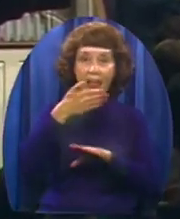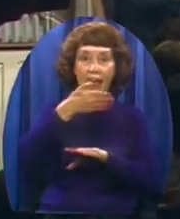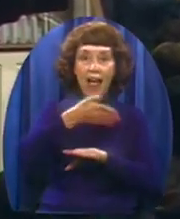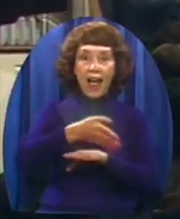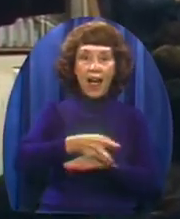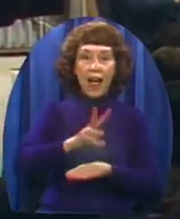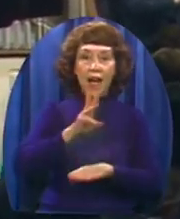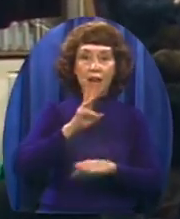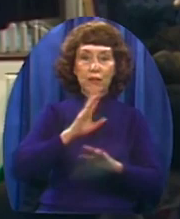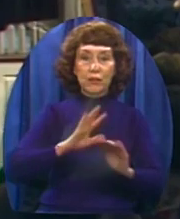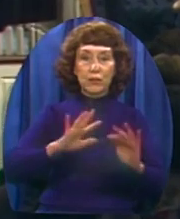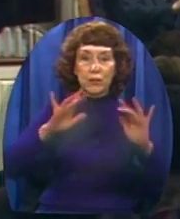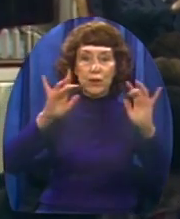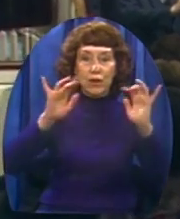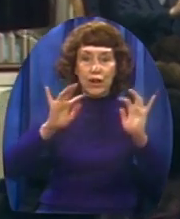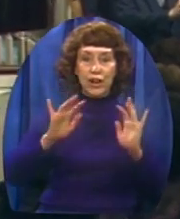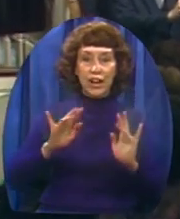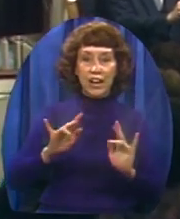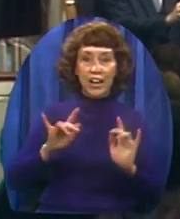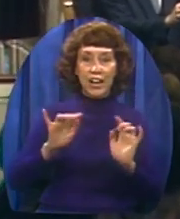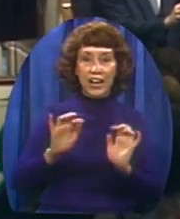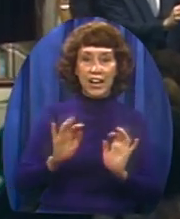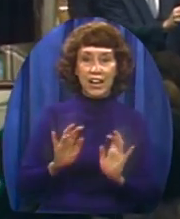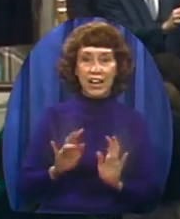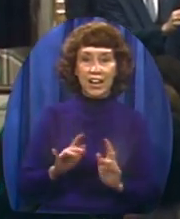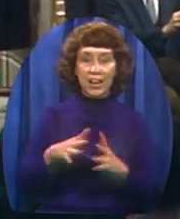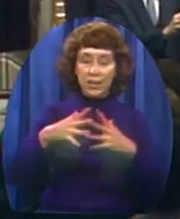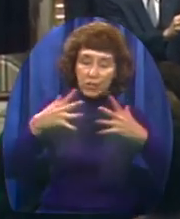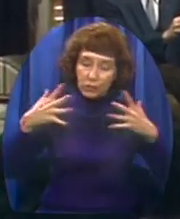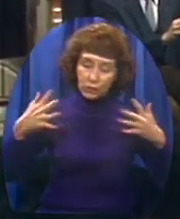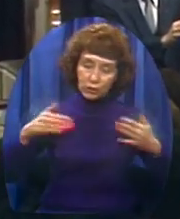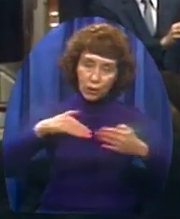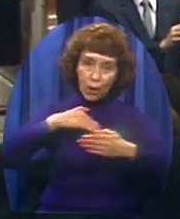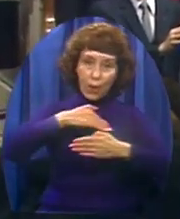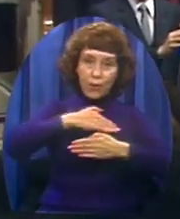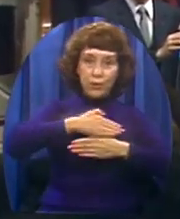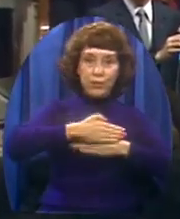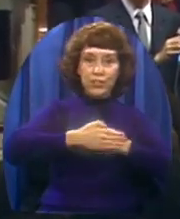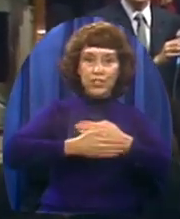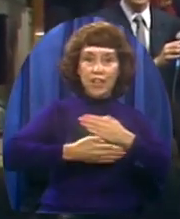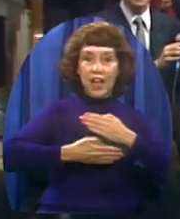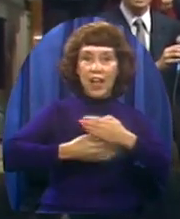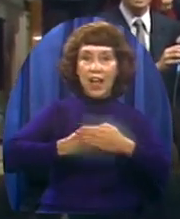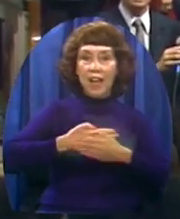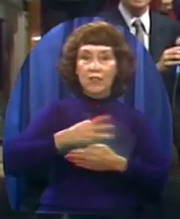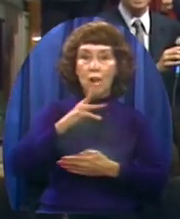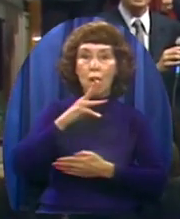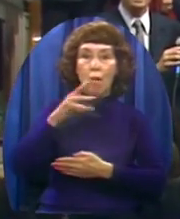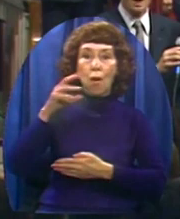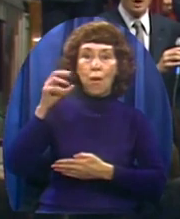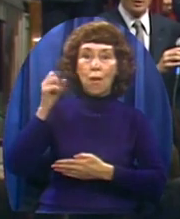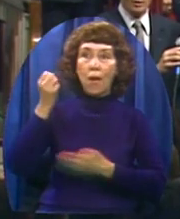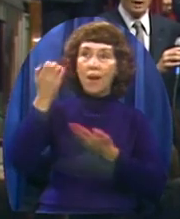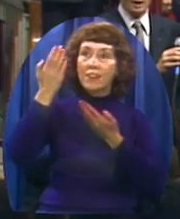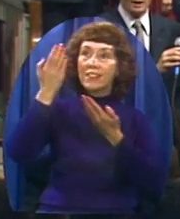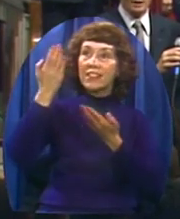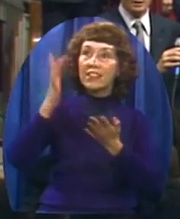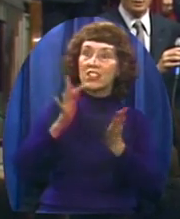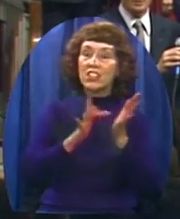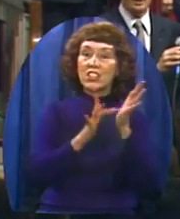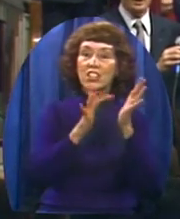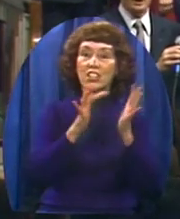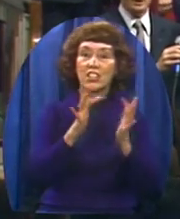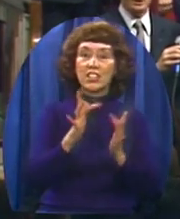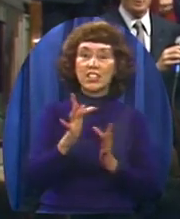rain. So gentle was this Jesus when